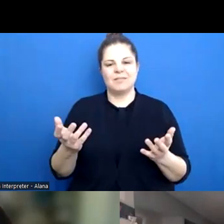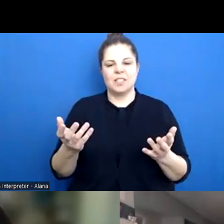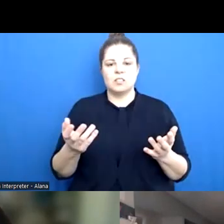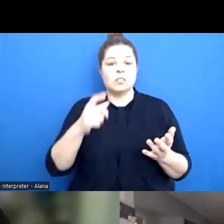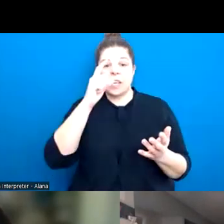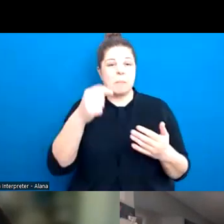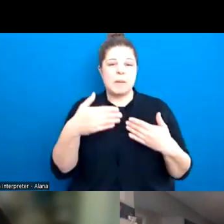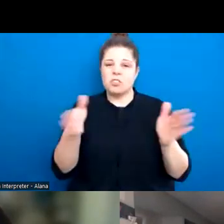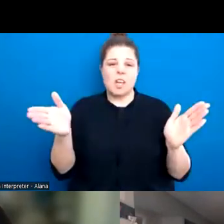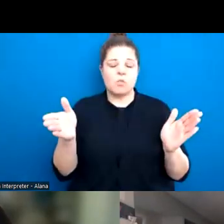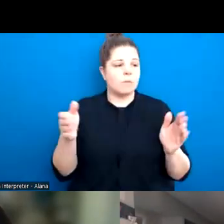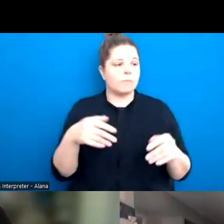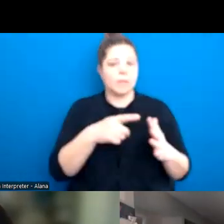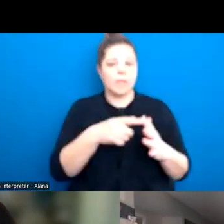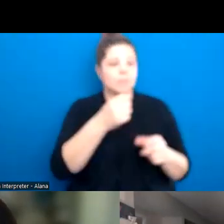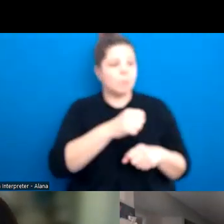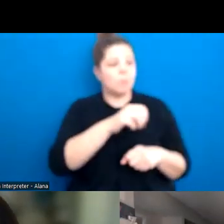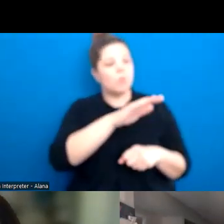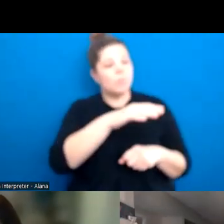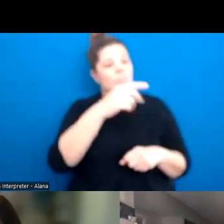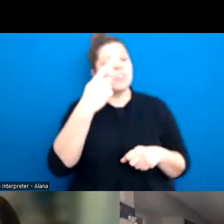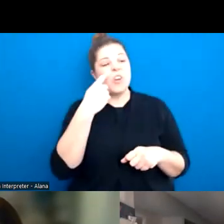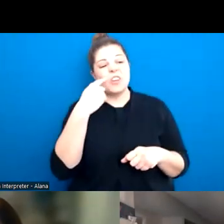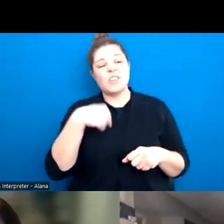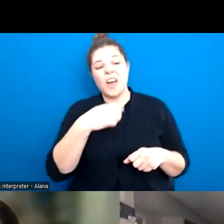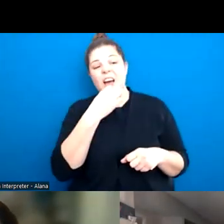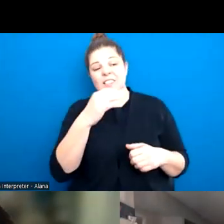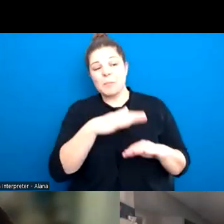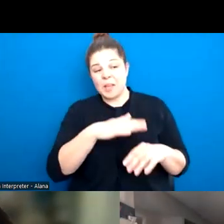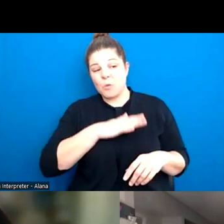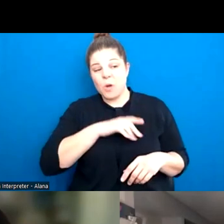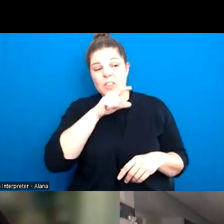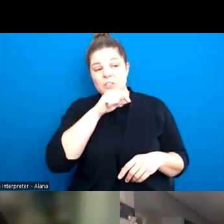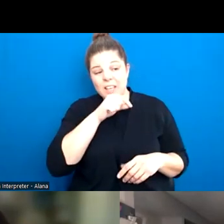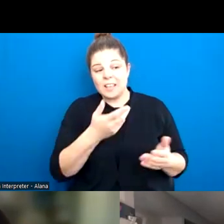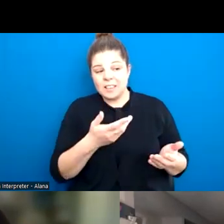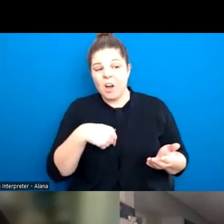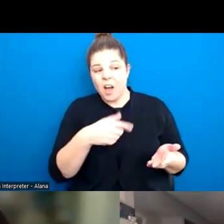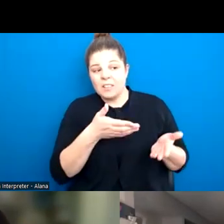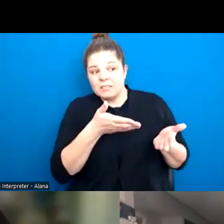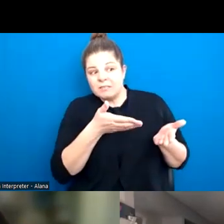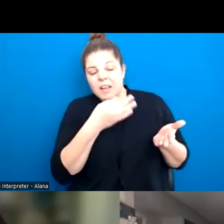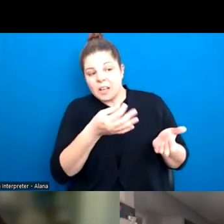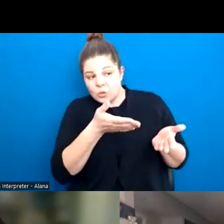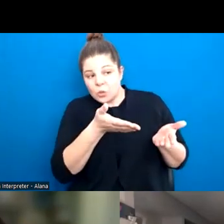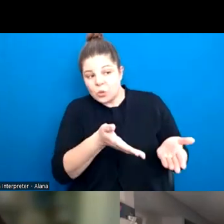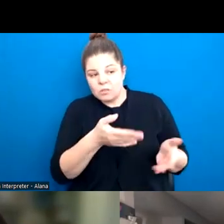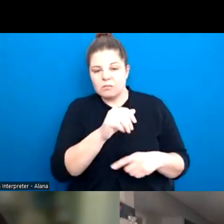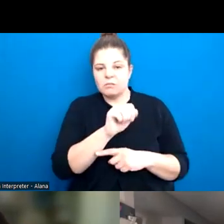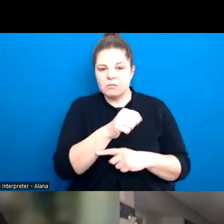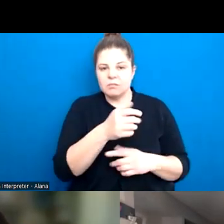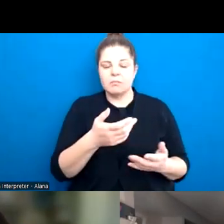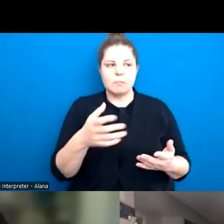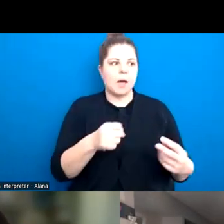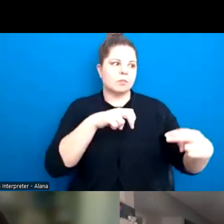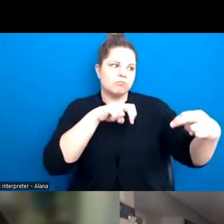um, around the, the roast chicken? Like it doesn't have to be just one where you're really excruciating sit down, um, talk.